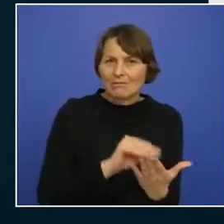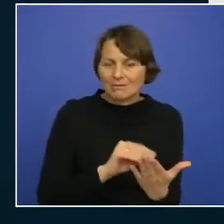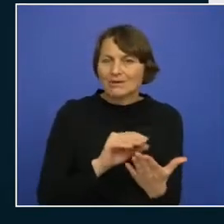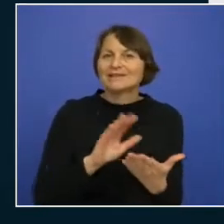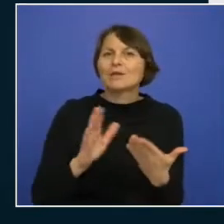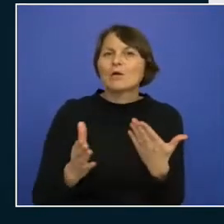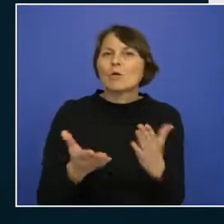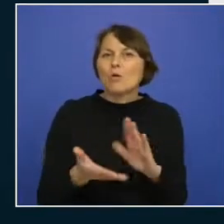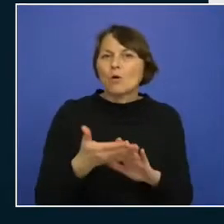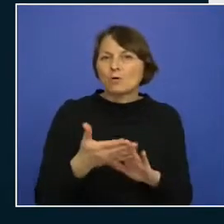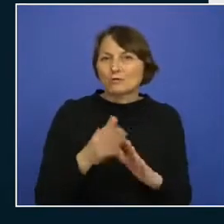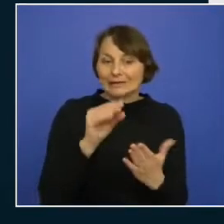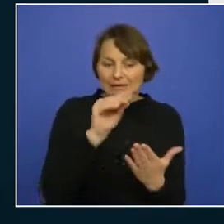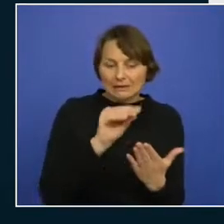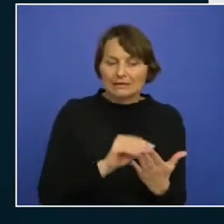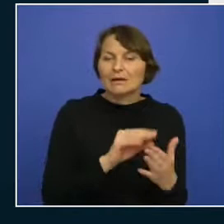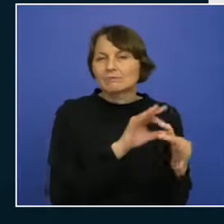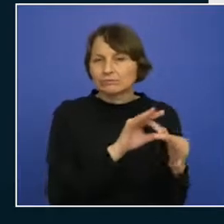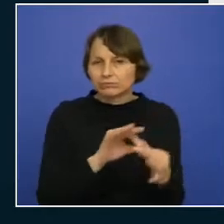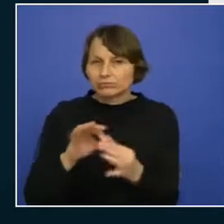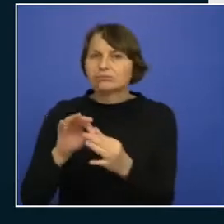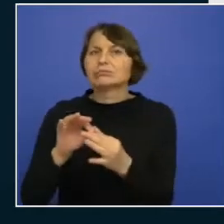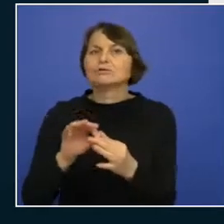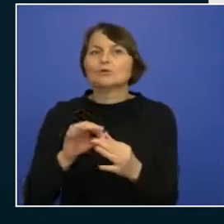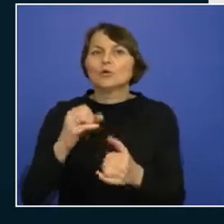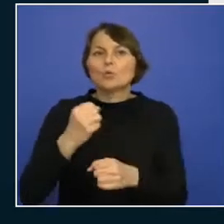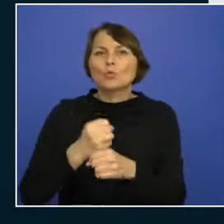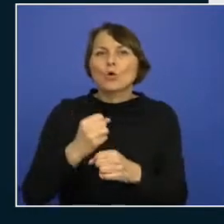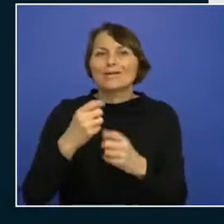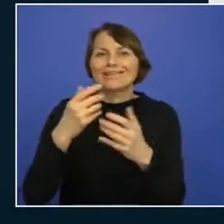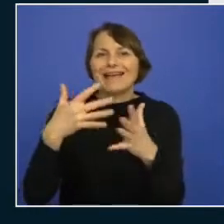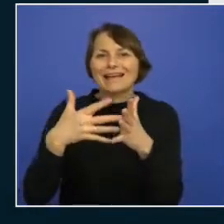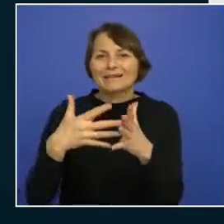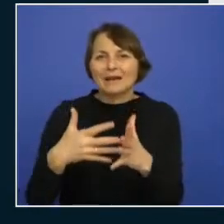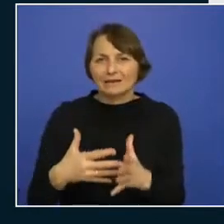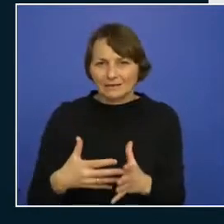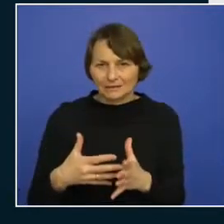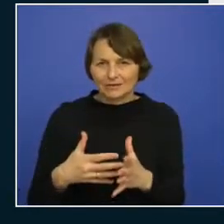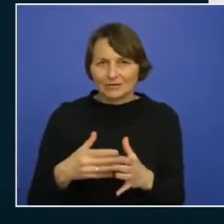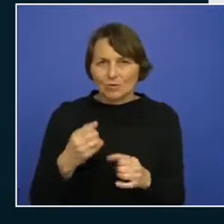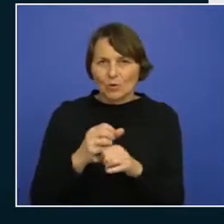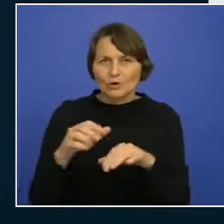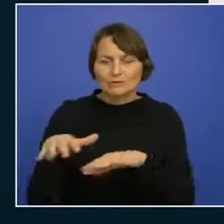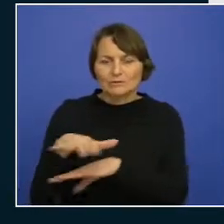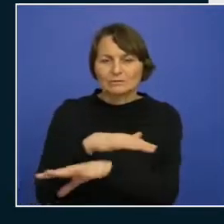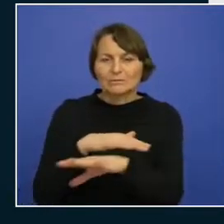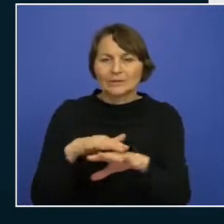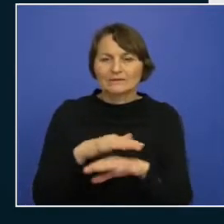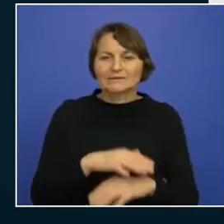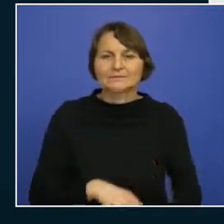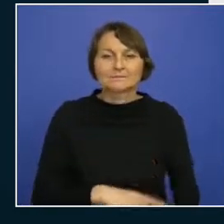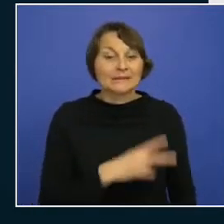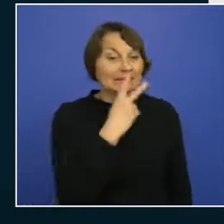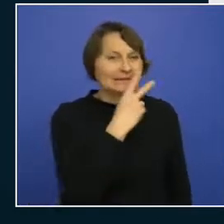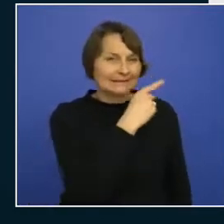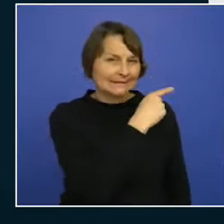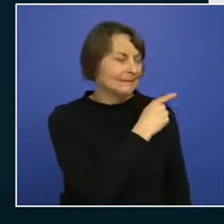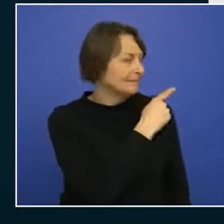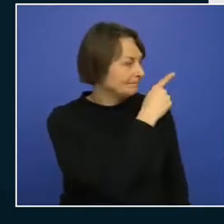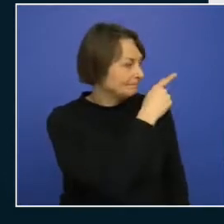logs to the log analytics workspace and if we look at this application you'll see the app service app